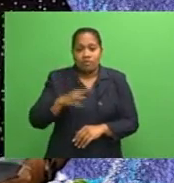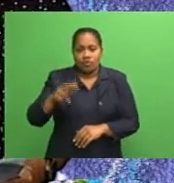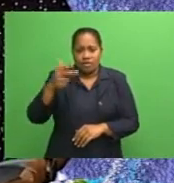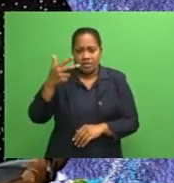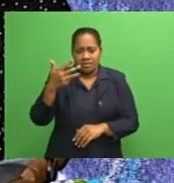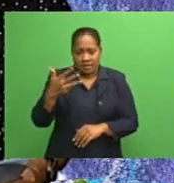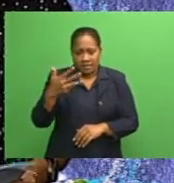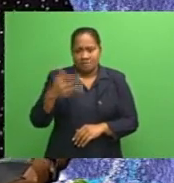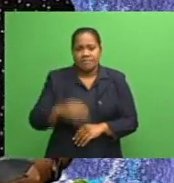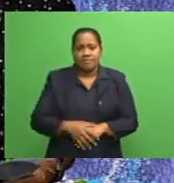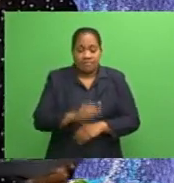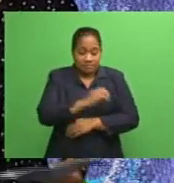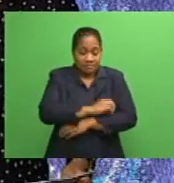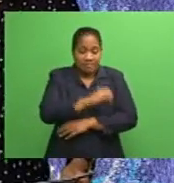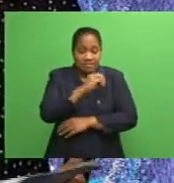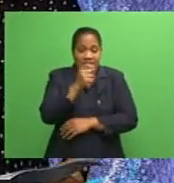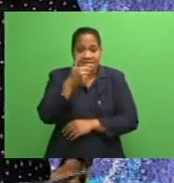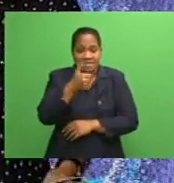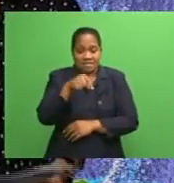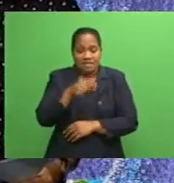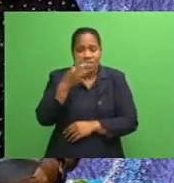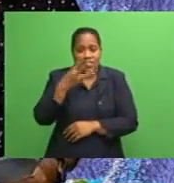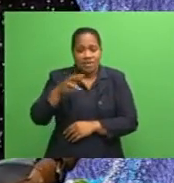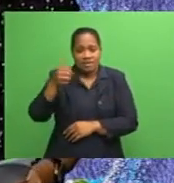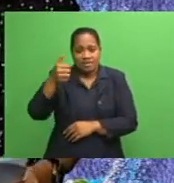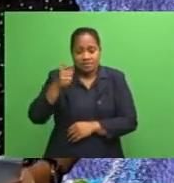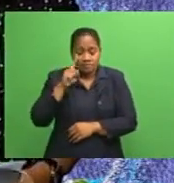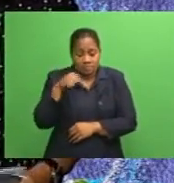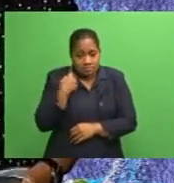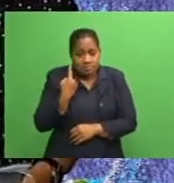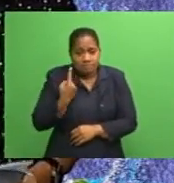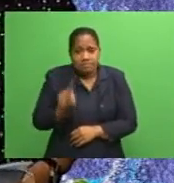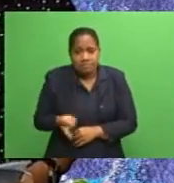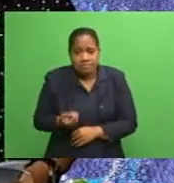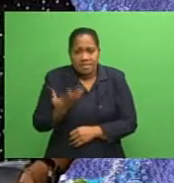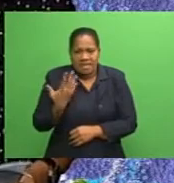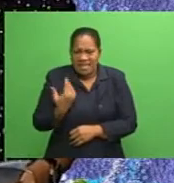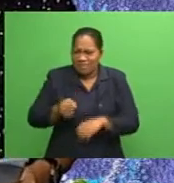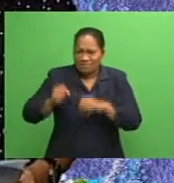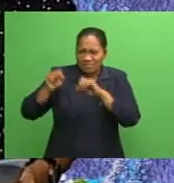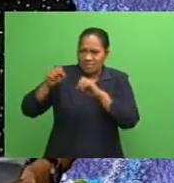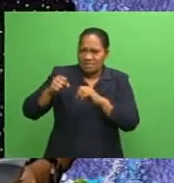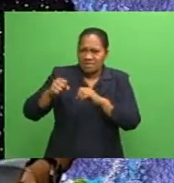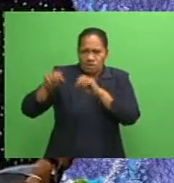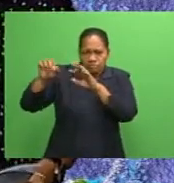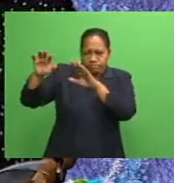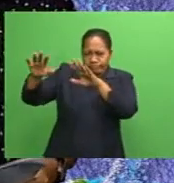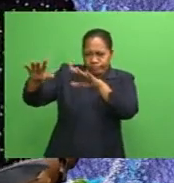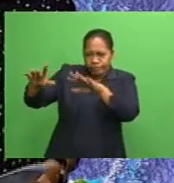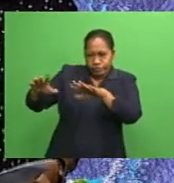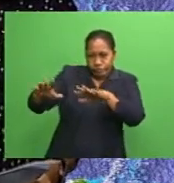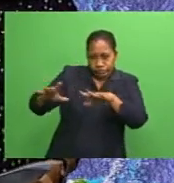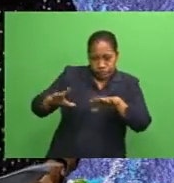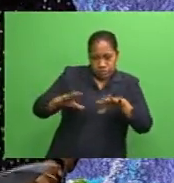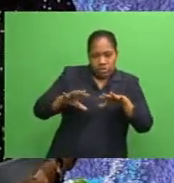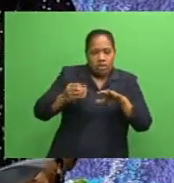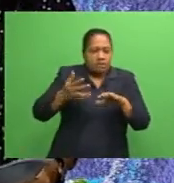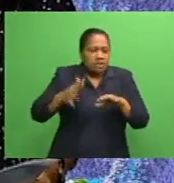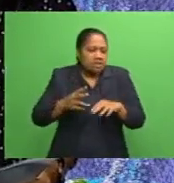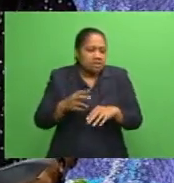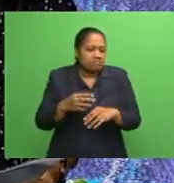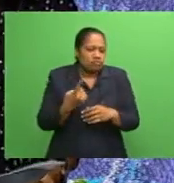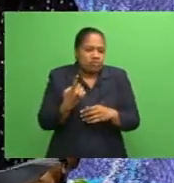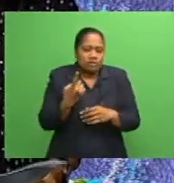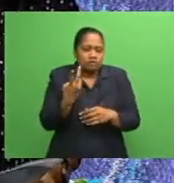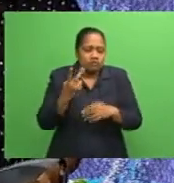6.36pm. For tomorrow, there is a week low pressure loitering, so we might get a shower or two. Otherwise,